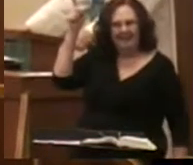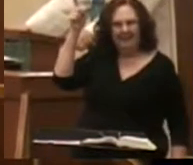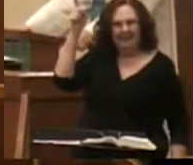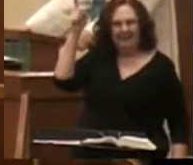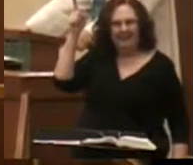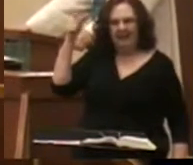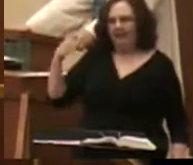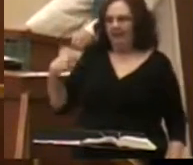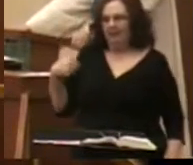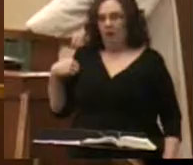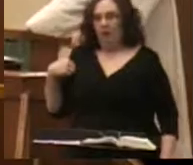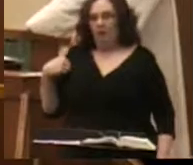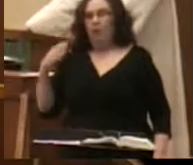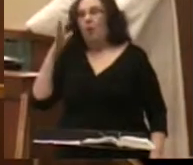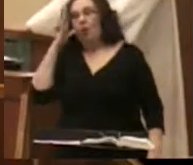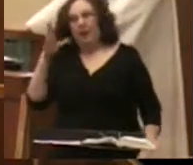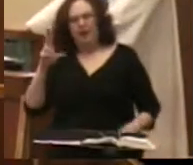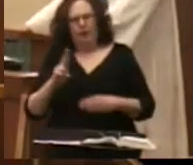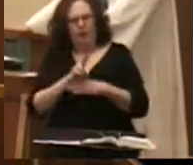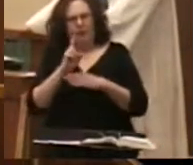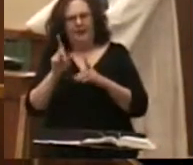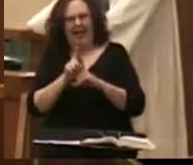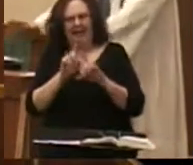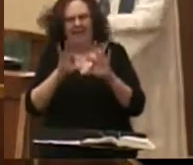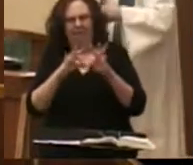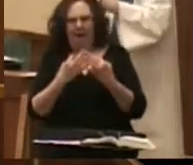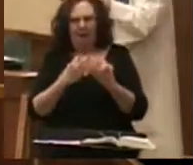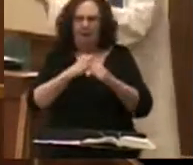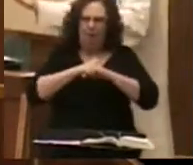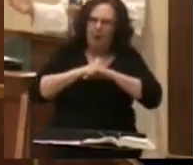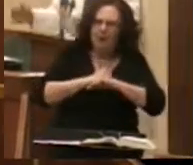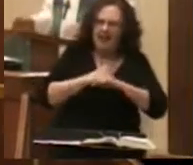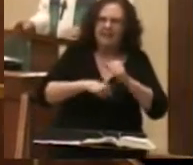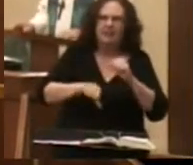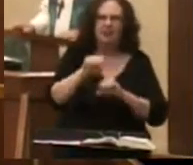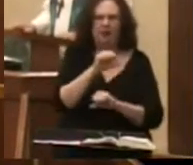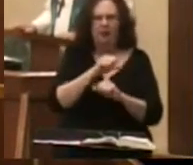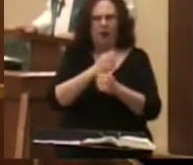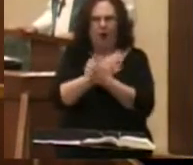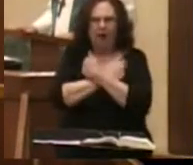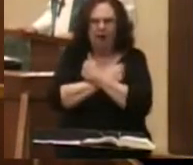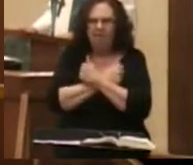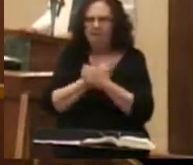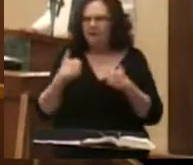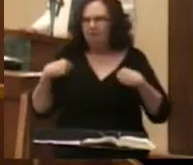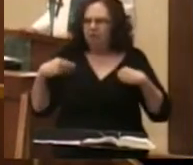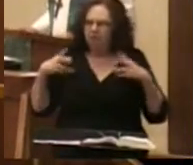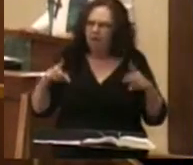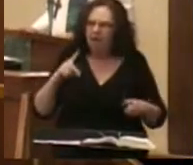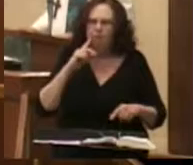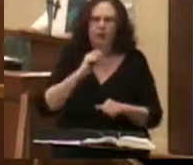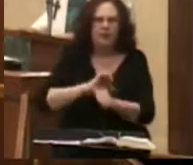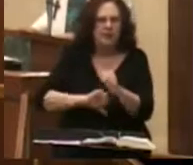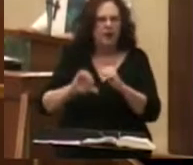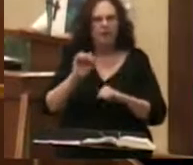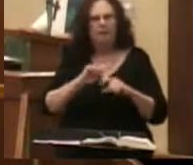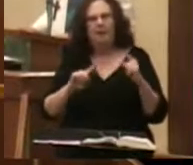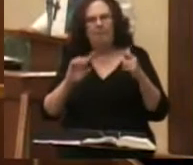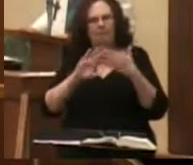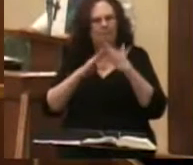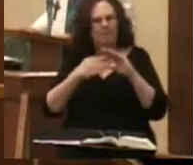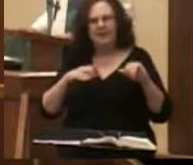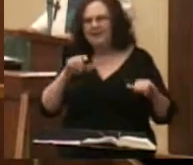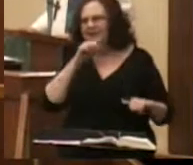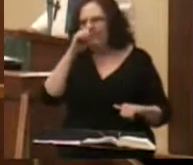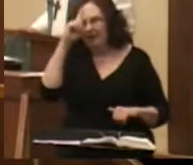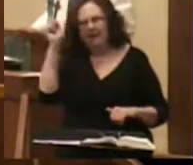as family to protect each other to love each other to be sacrificed for each other even but peace will not come on account of